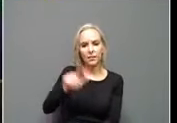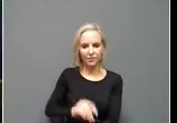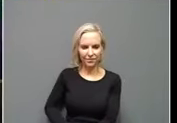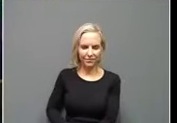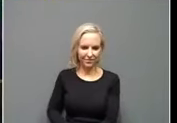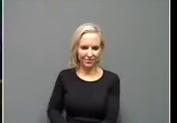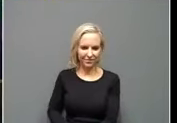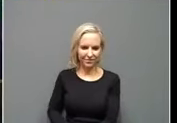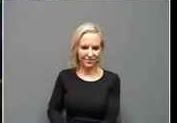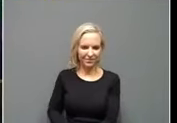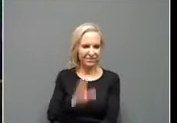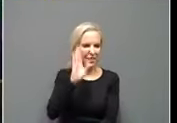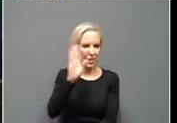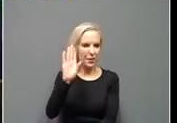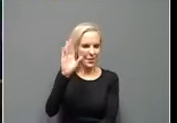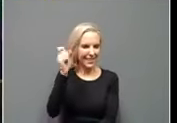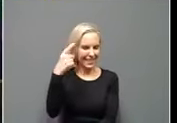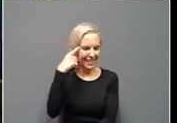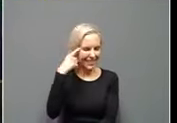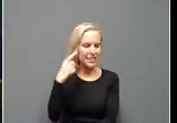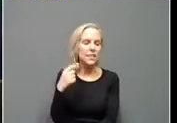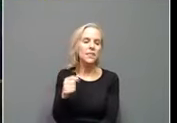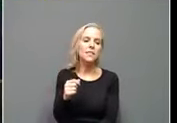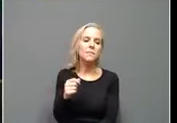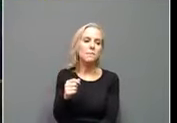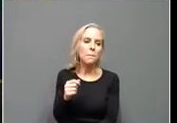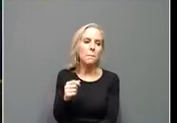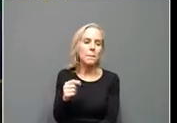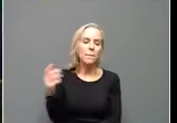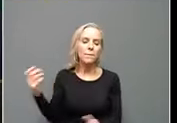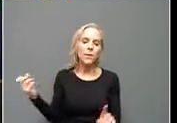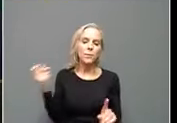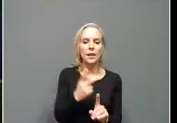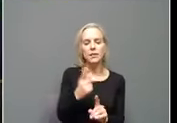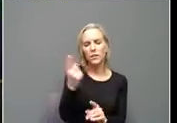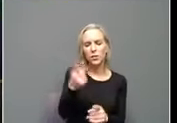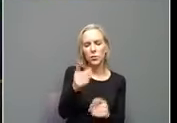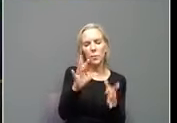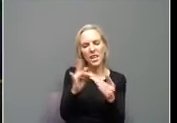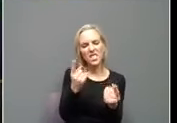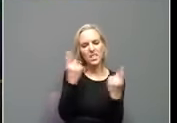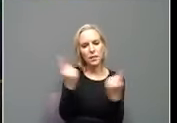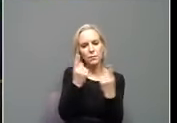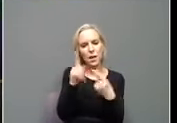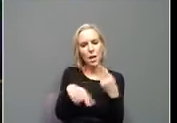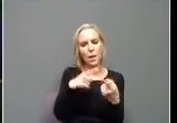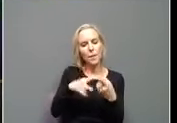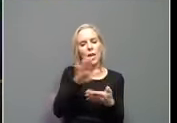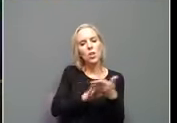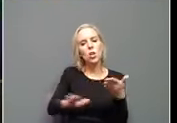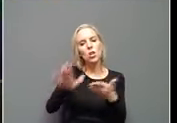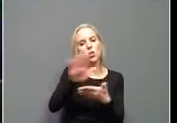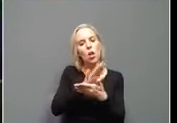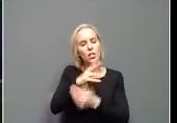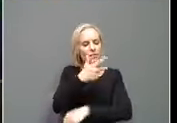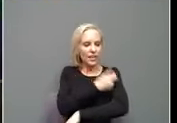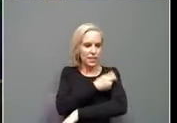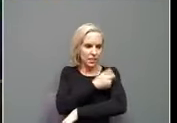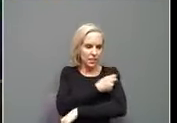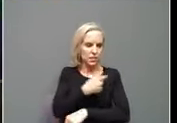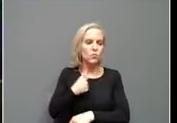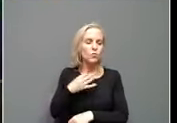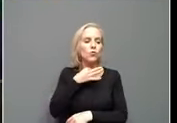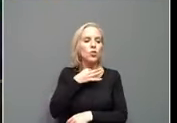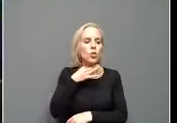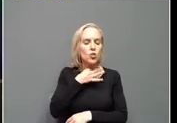Hi, Governor. wanted to, uh, go back. You just mentioned something about, uh, the college vaccinations and, uh, we were curious to know with